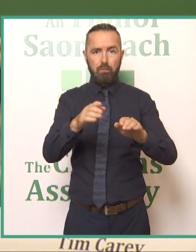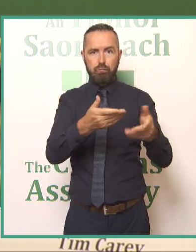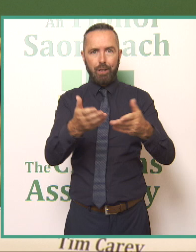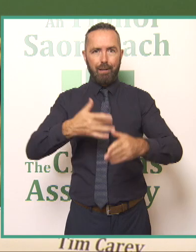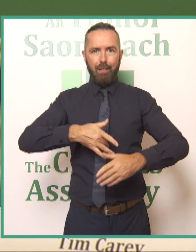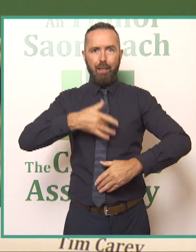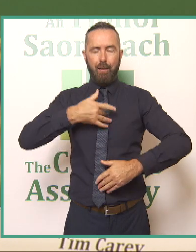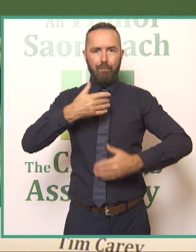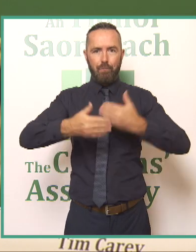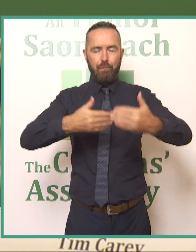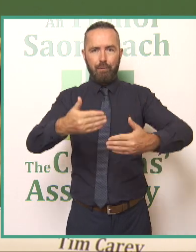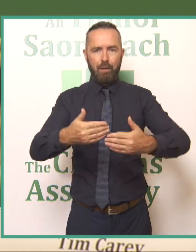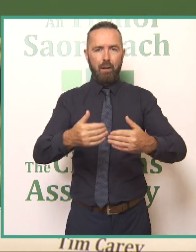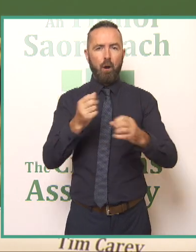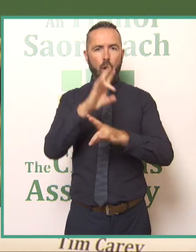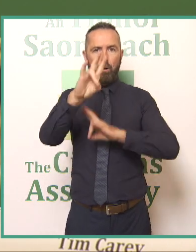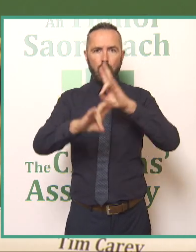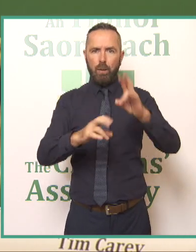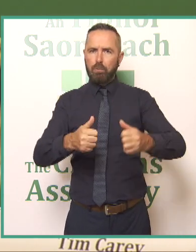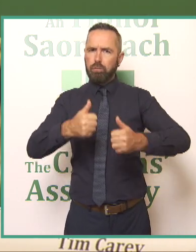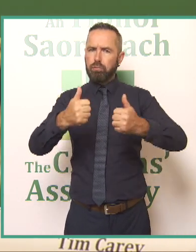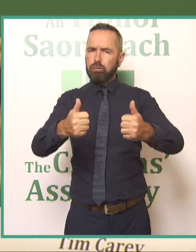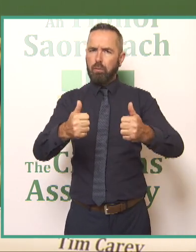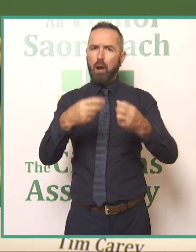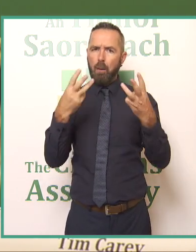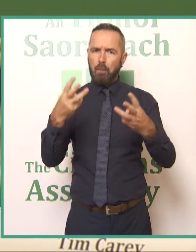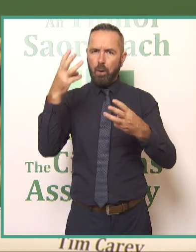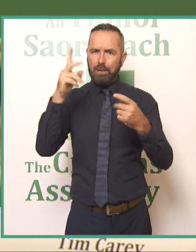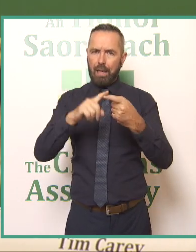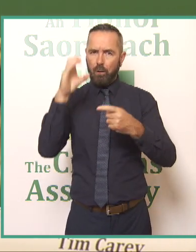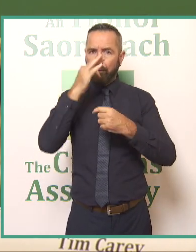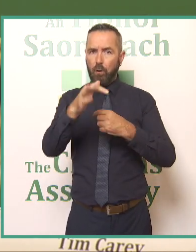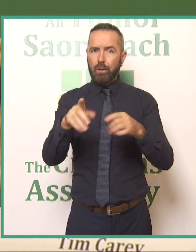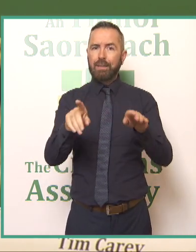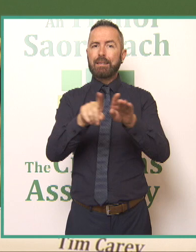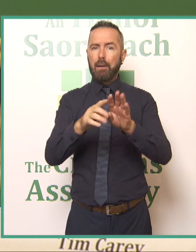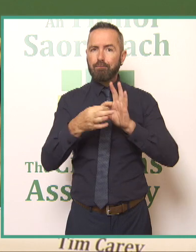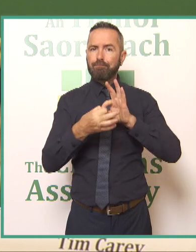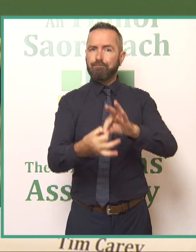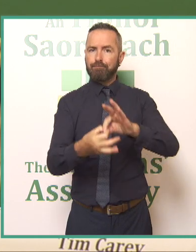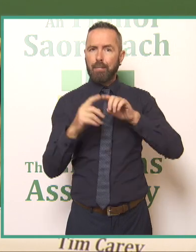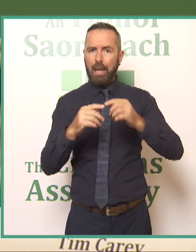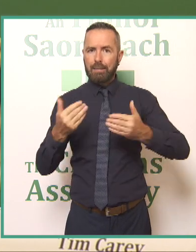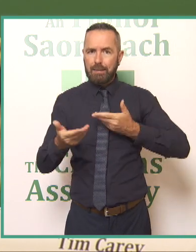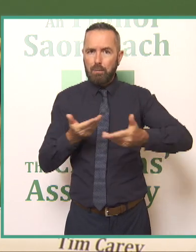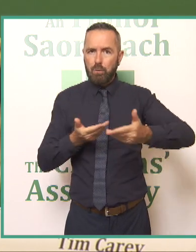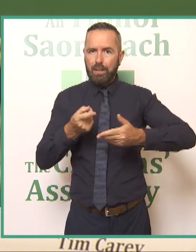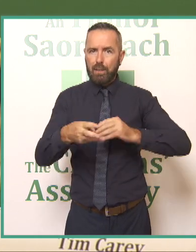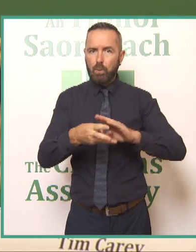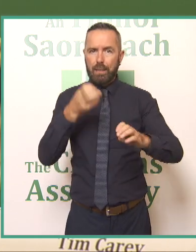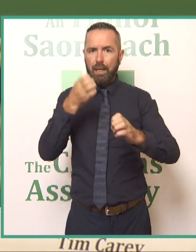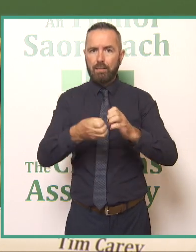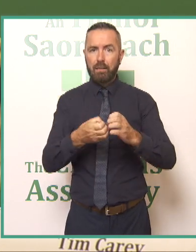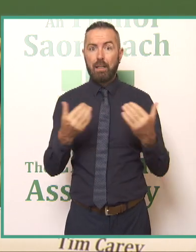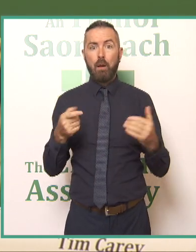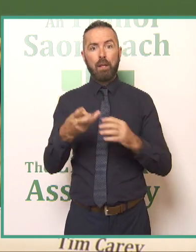process and I'm really looking forward to having similar engaged conversations and deliberations this weekend and I think this is a weekend